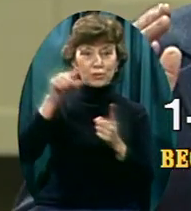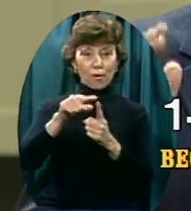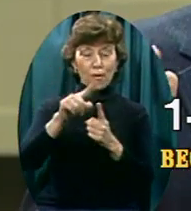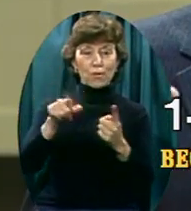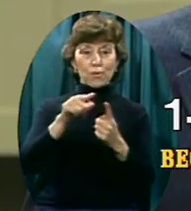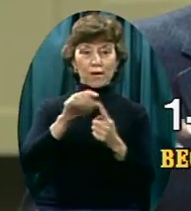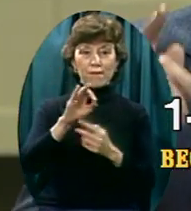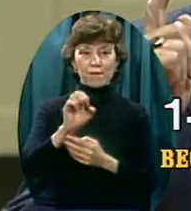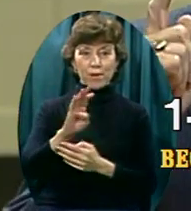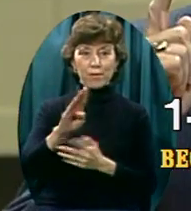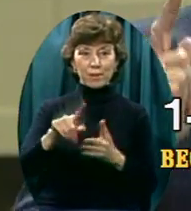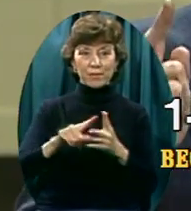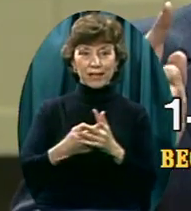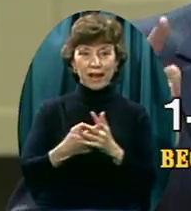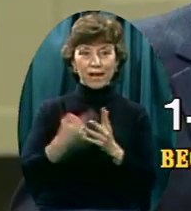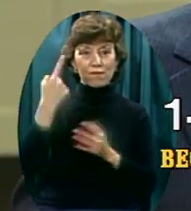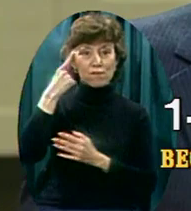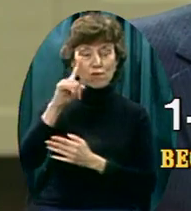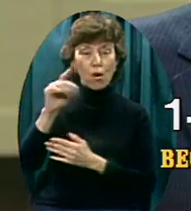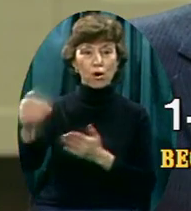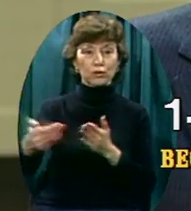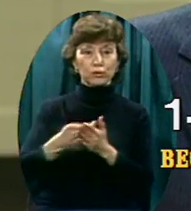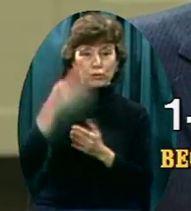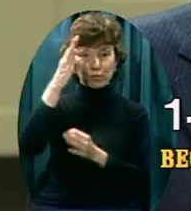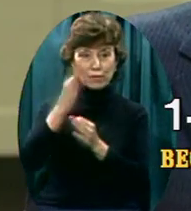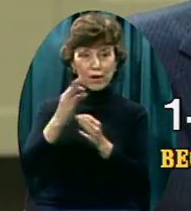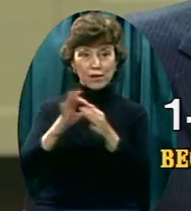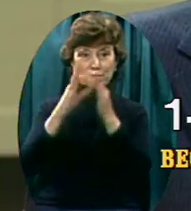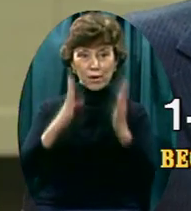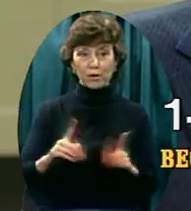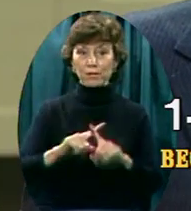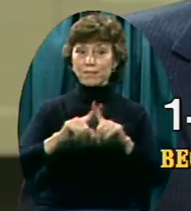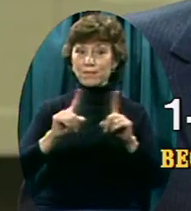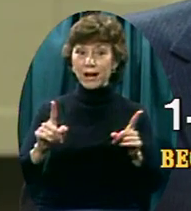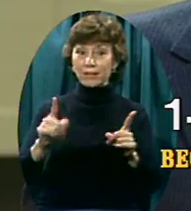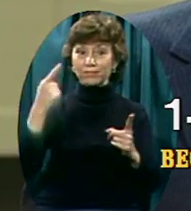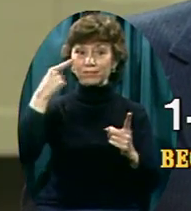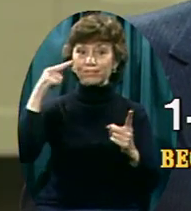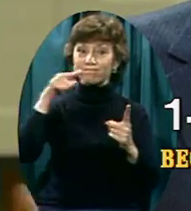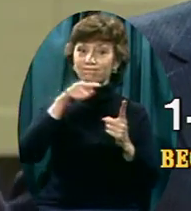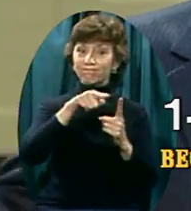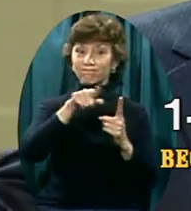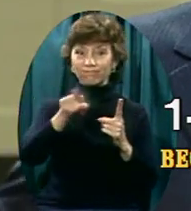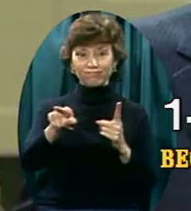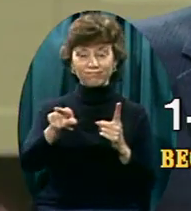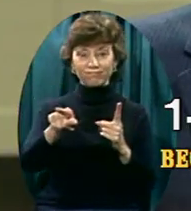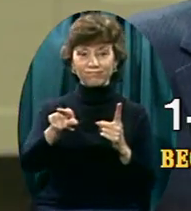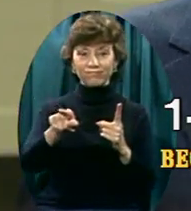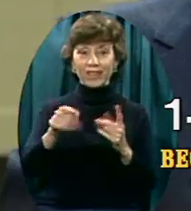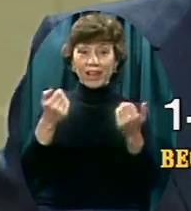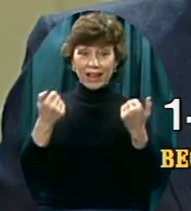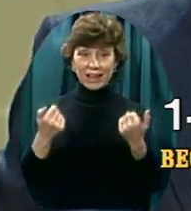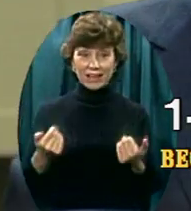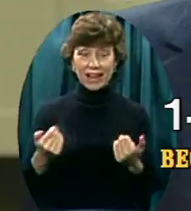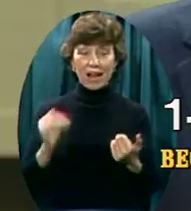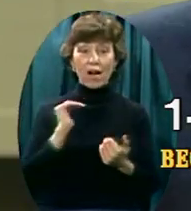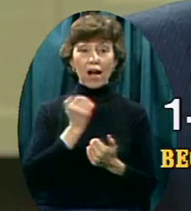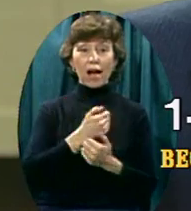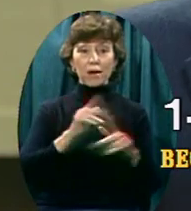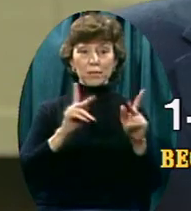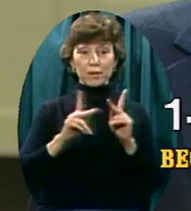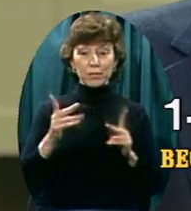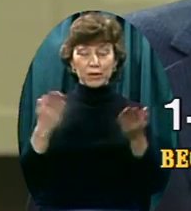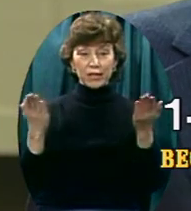recruitment of new faith partners. We are far short of that goal. And heart to heart, while our friends here listening in in this sanctuary may,